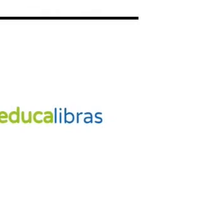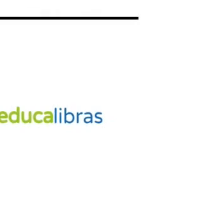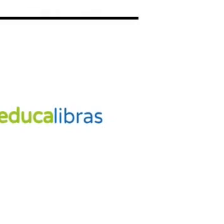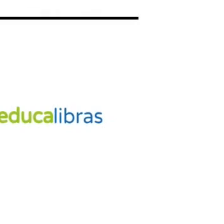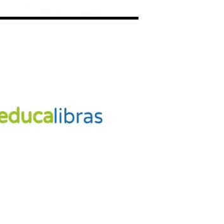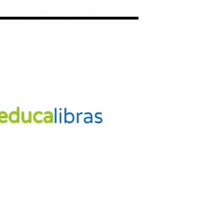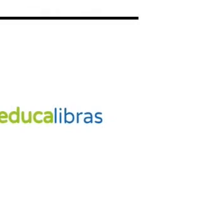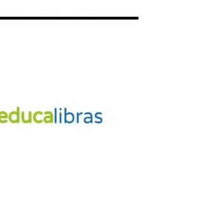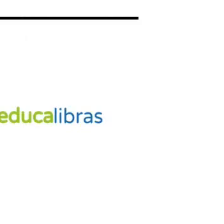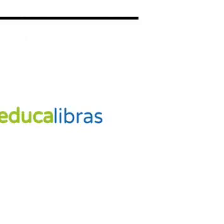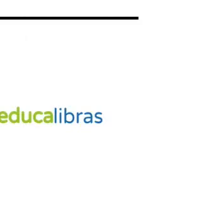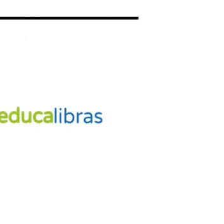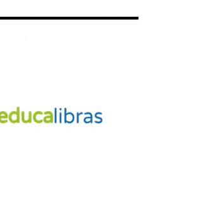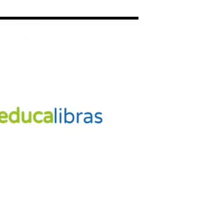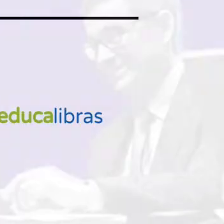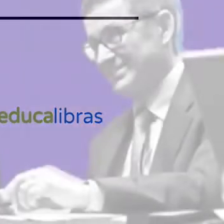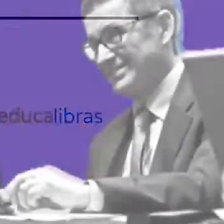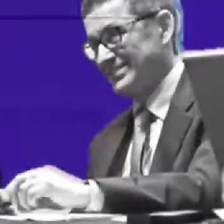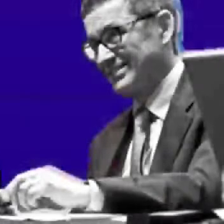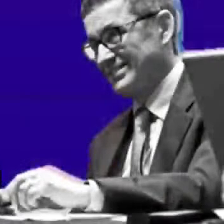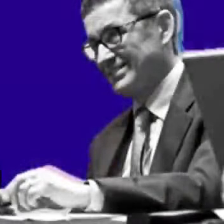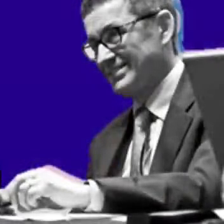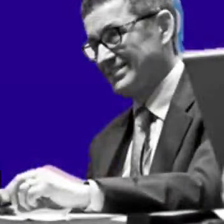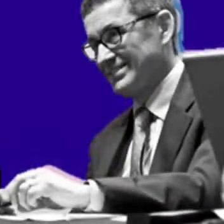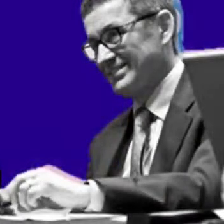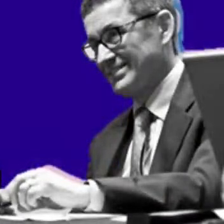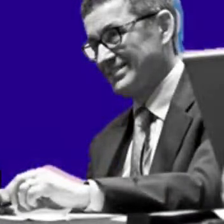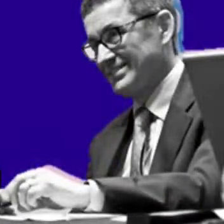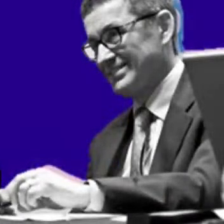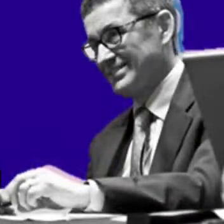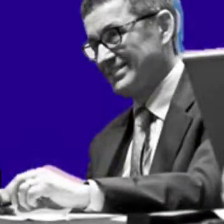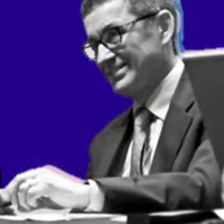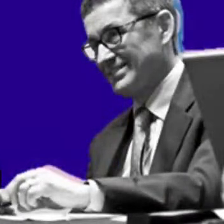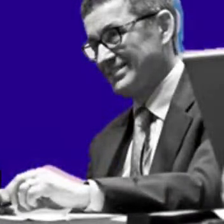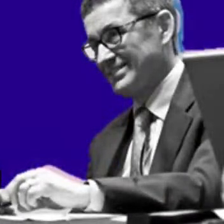We'll be right back. We're right back.